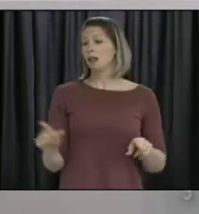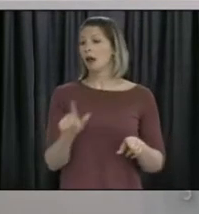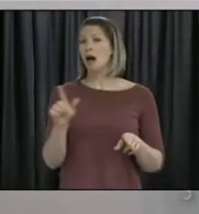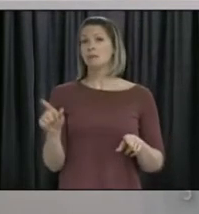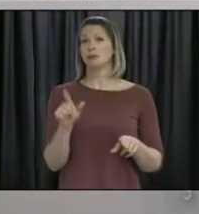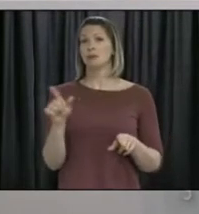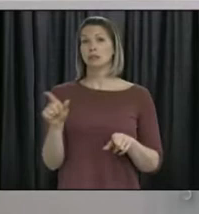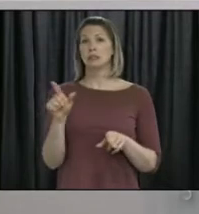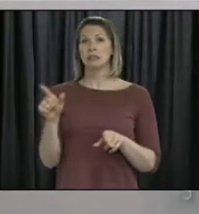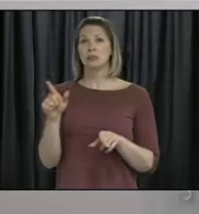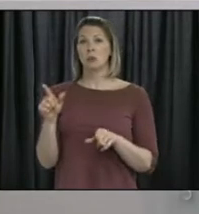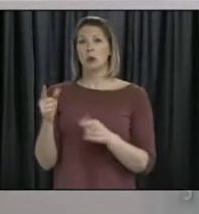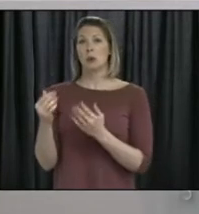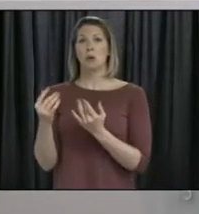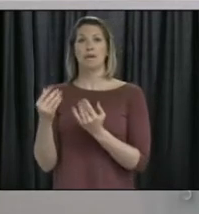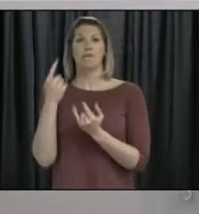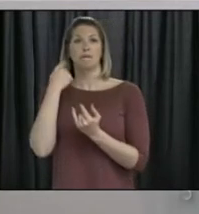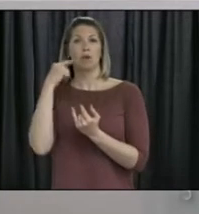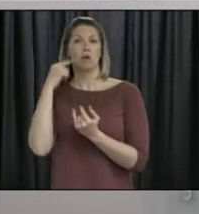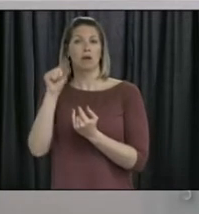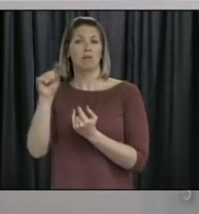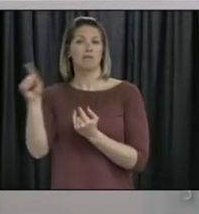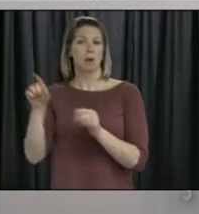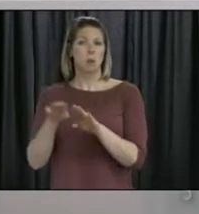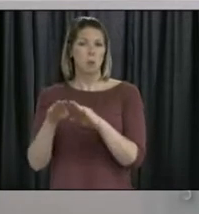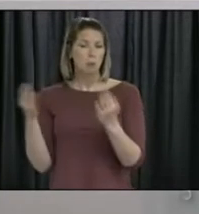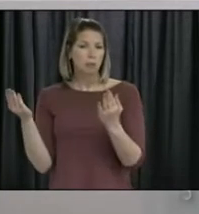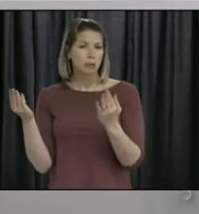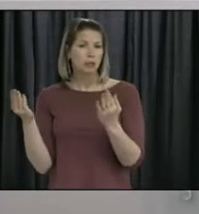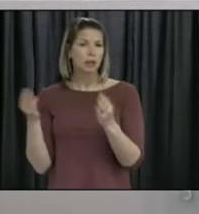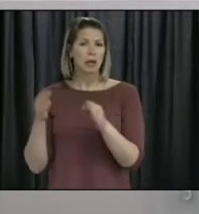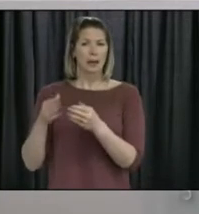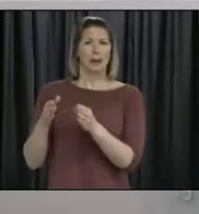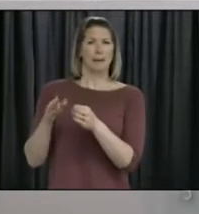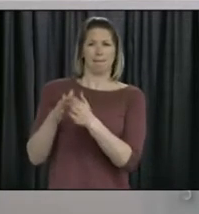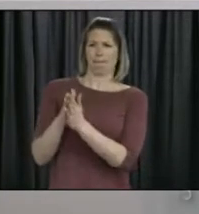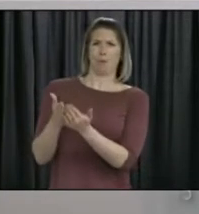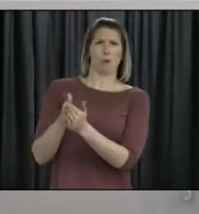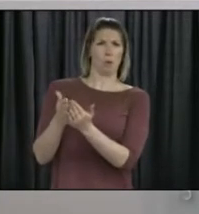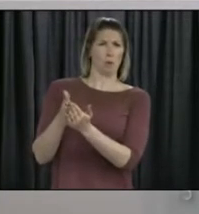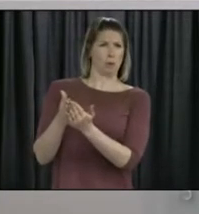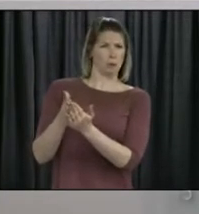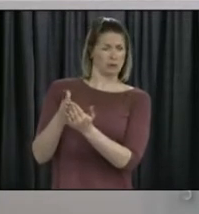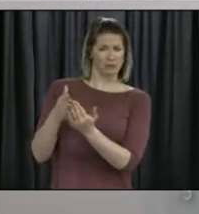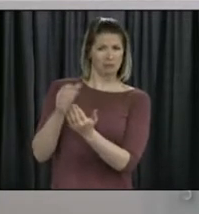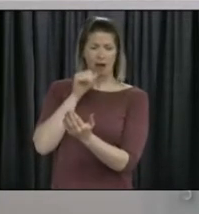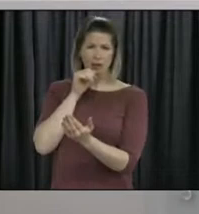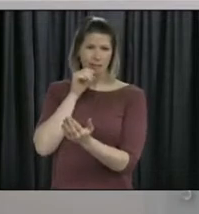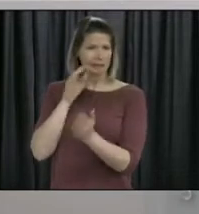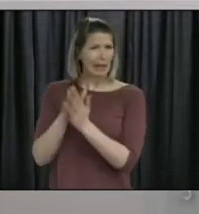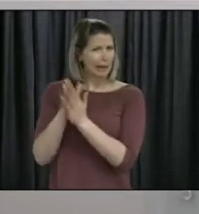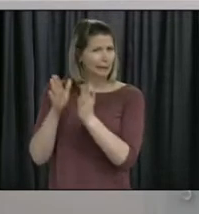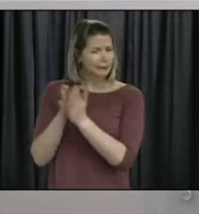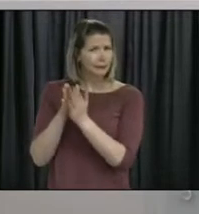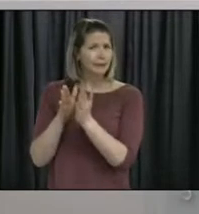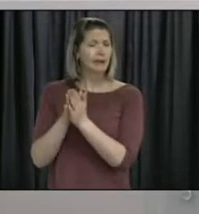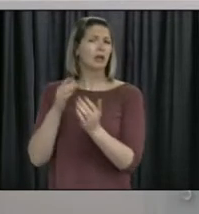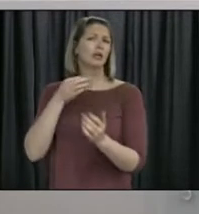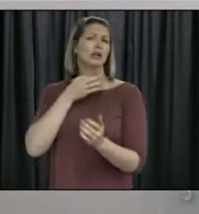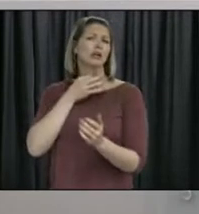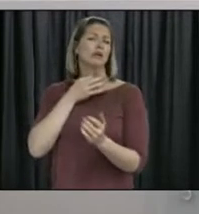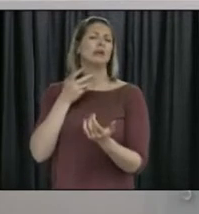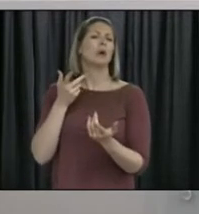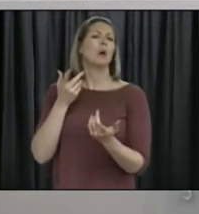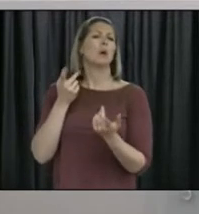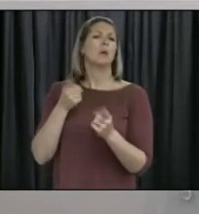or public health to be able to do the same for books. We don't see libraries as part of the reopening plan. And what's the latest on when they're going to be